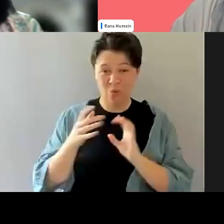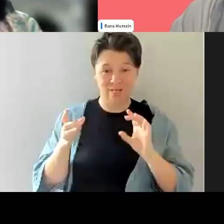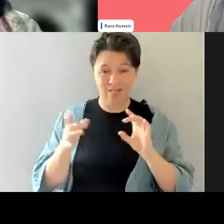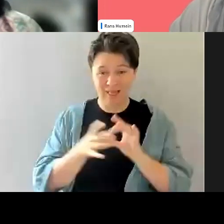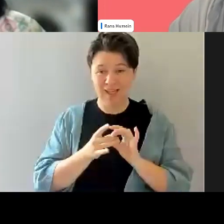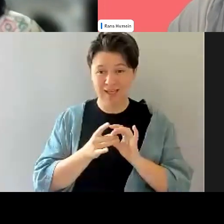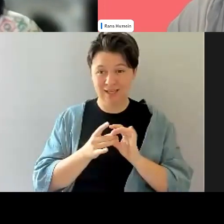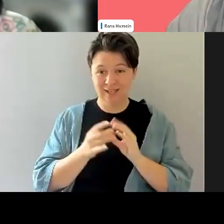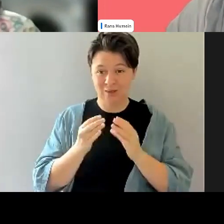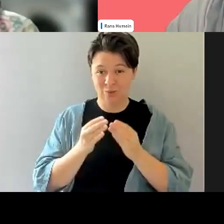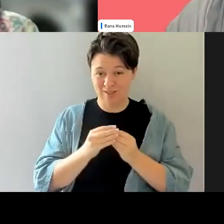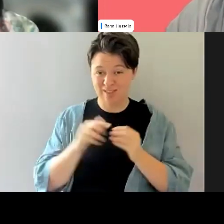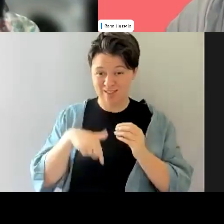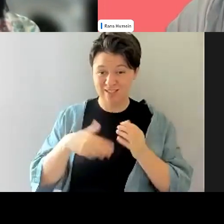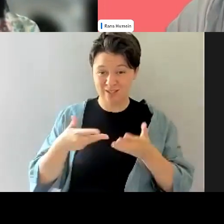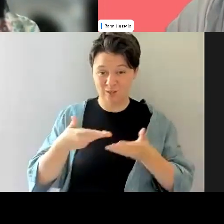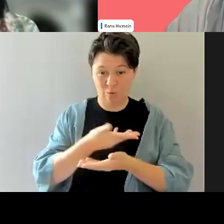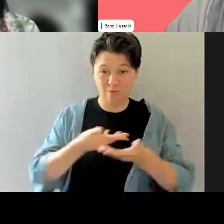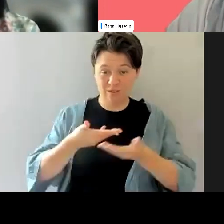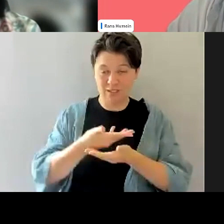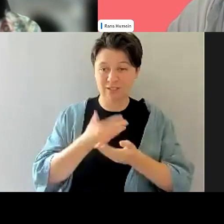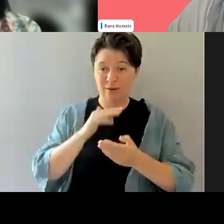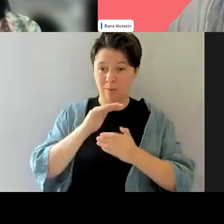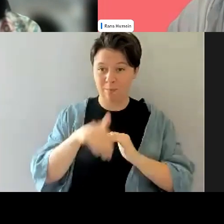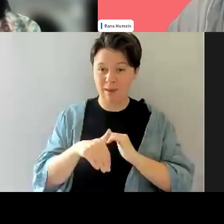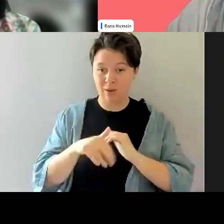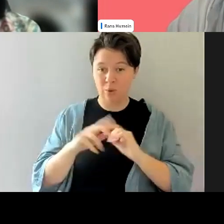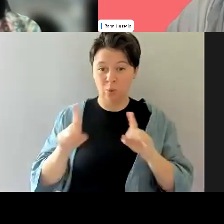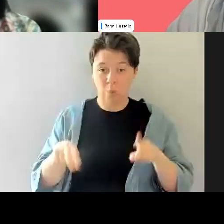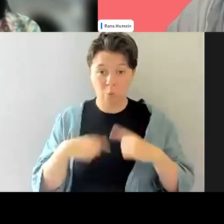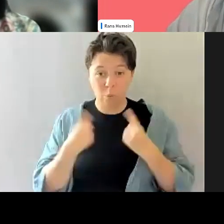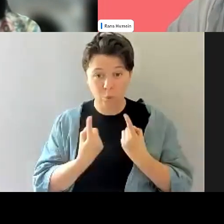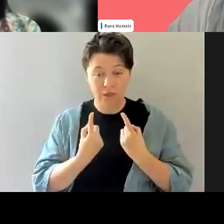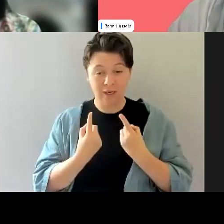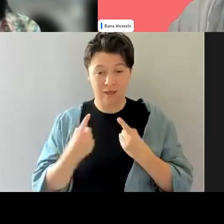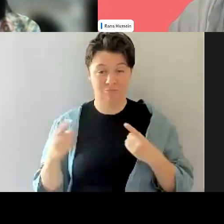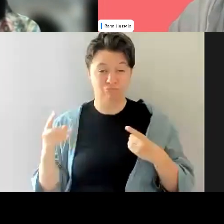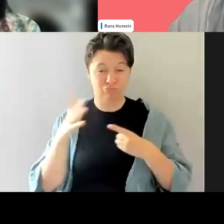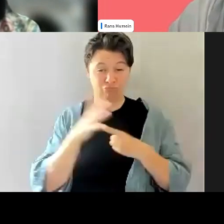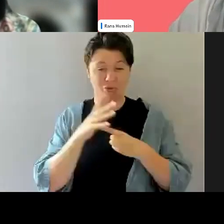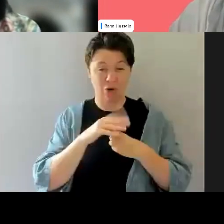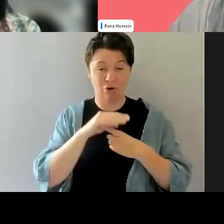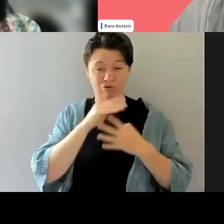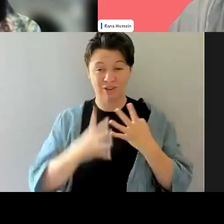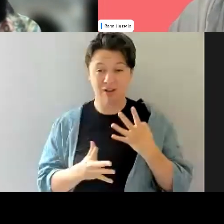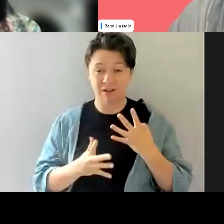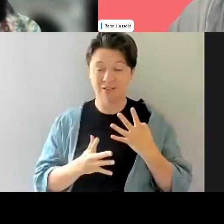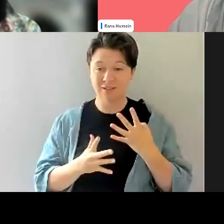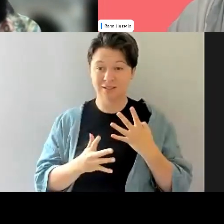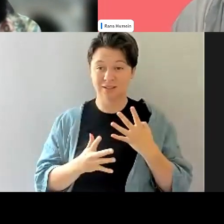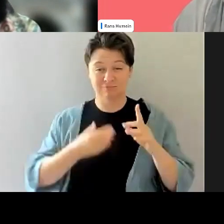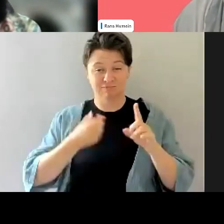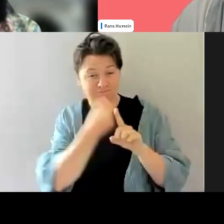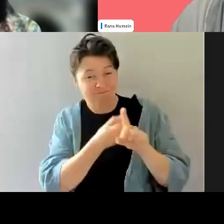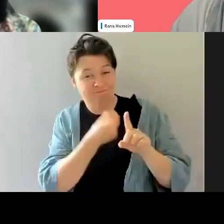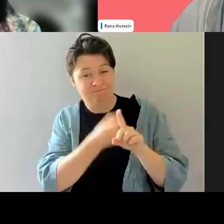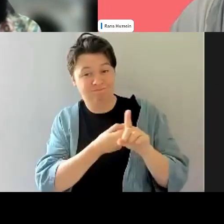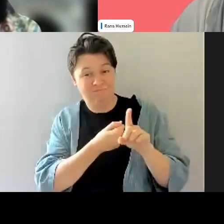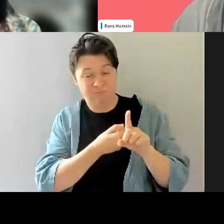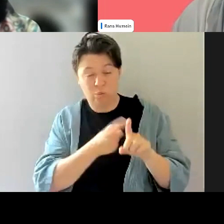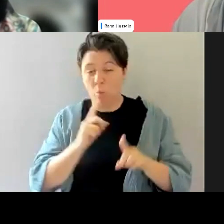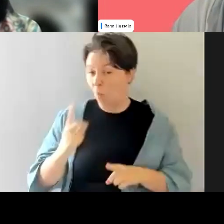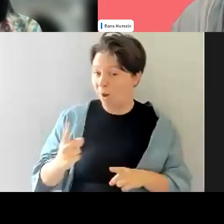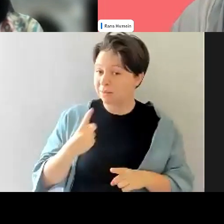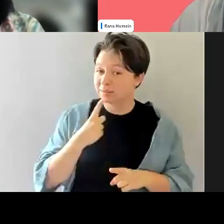we really prioritize, uh, and champion certain types of people.